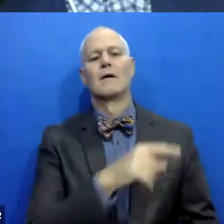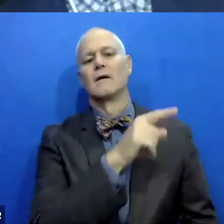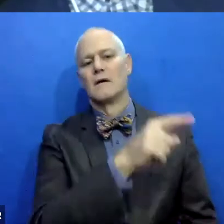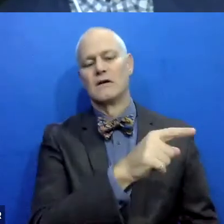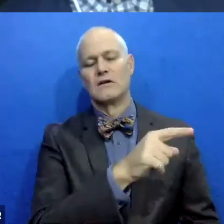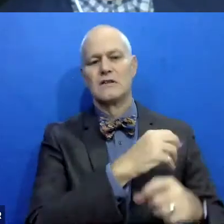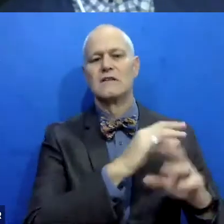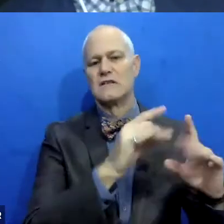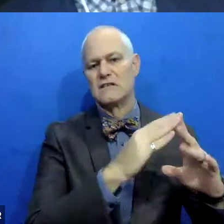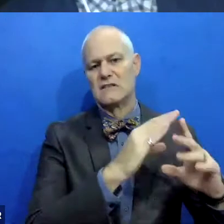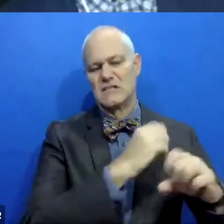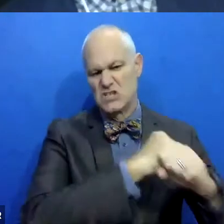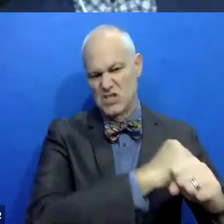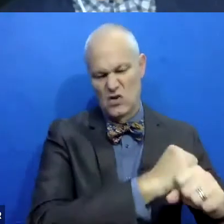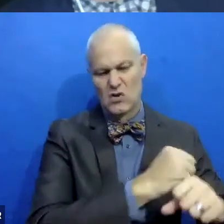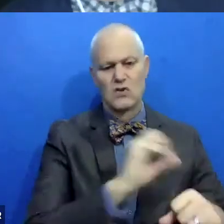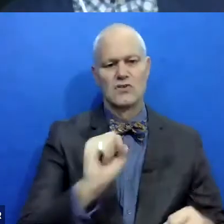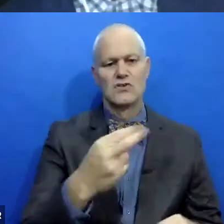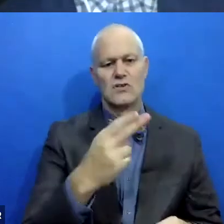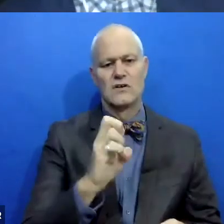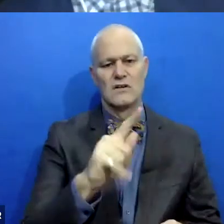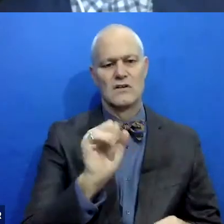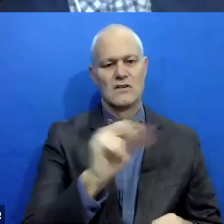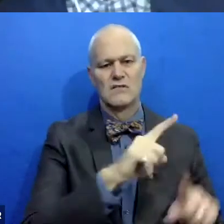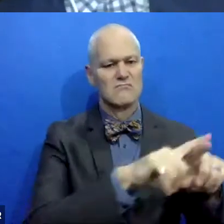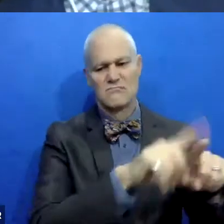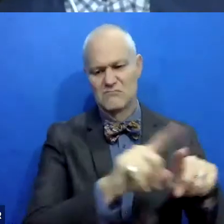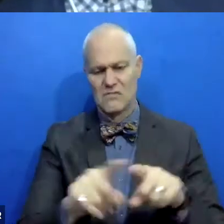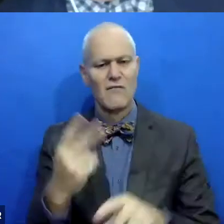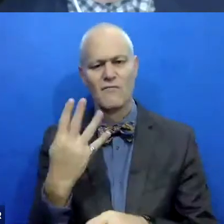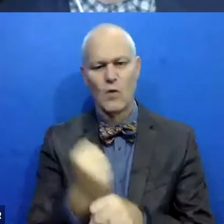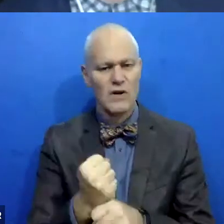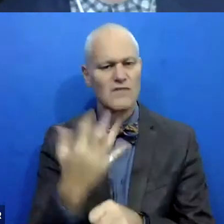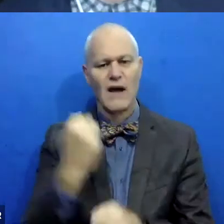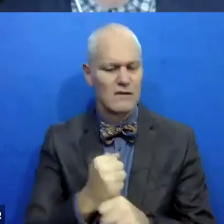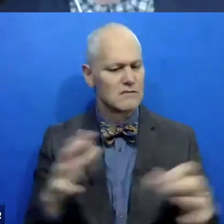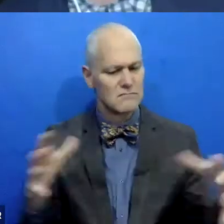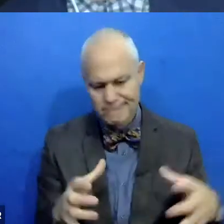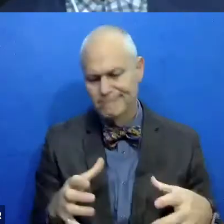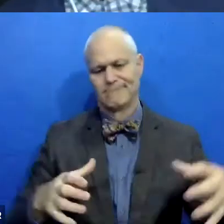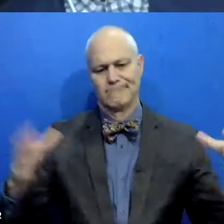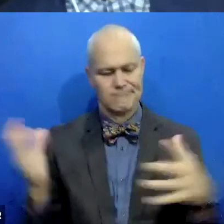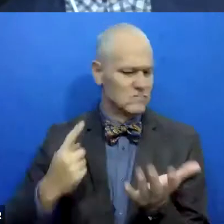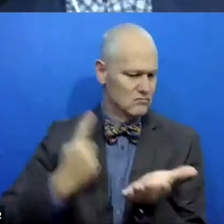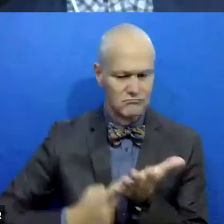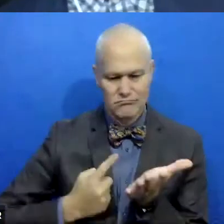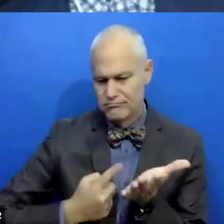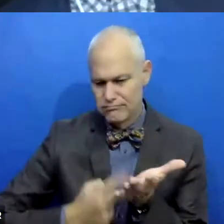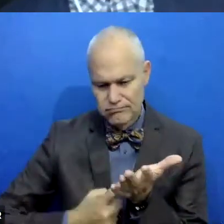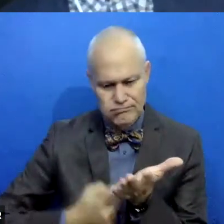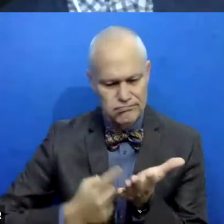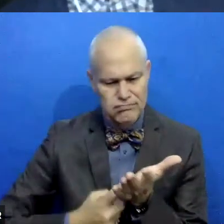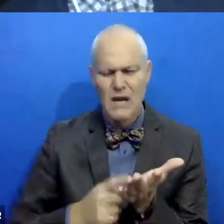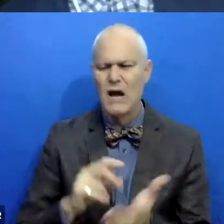shelter, uh, and, and some other places. And for four or five years, they got together and talked about what a